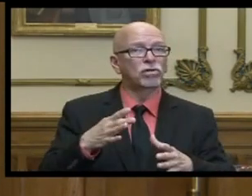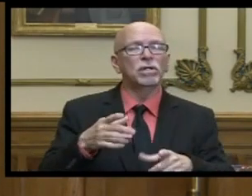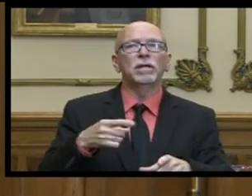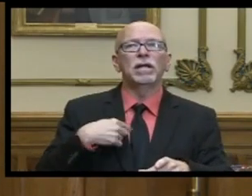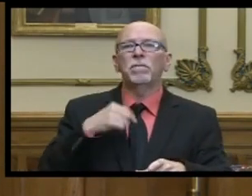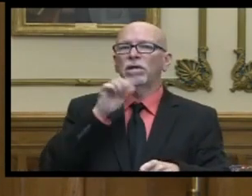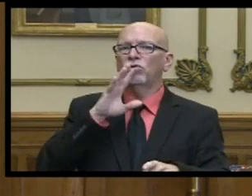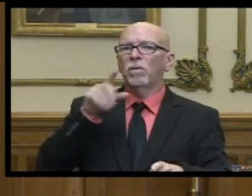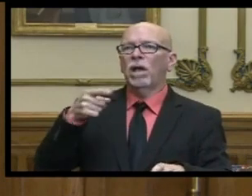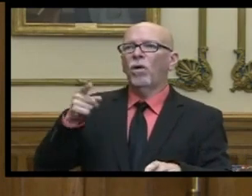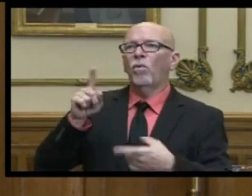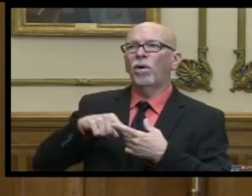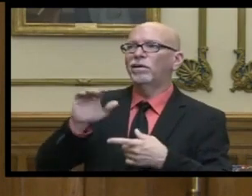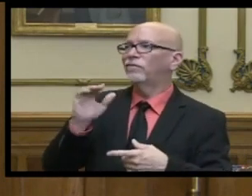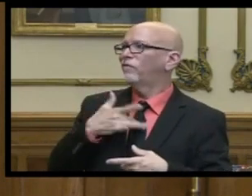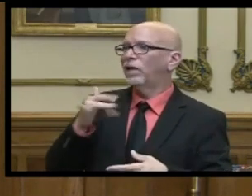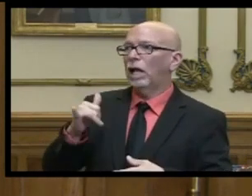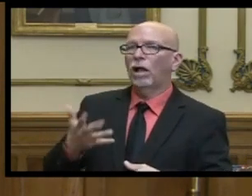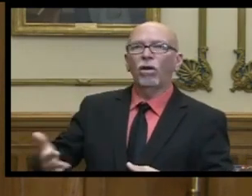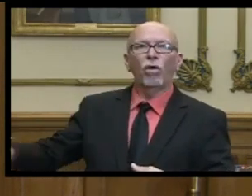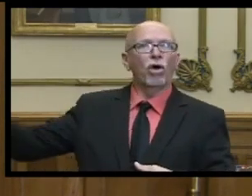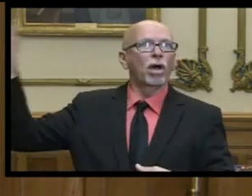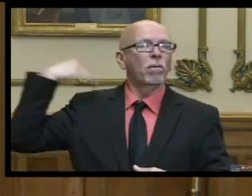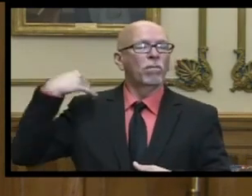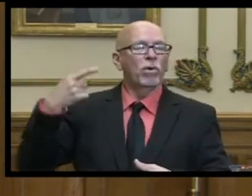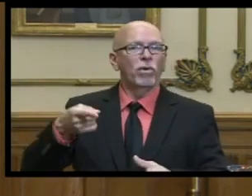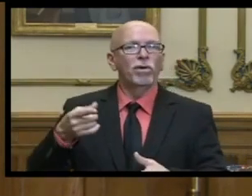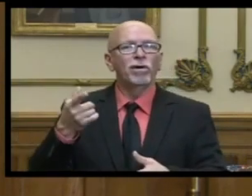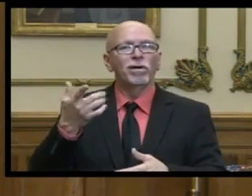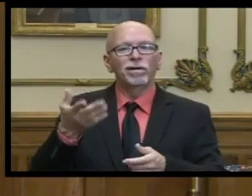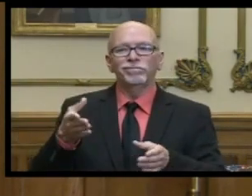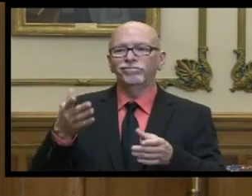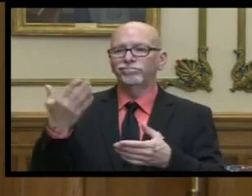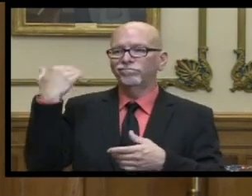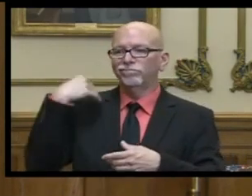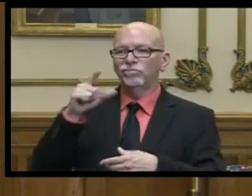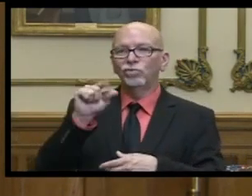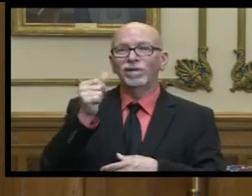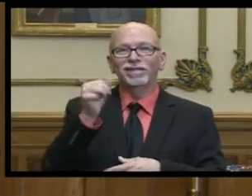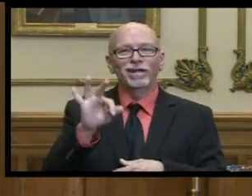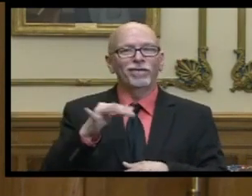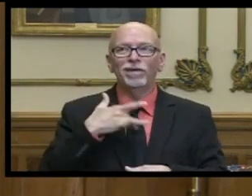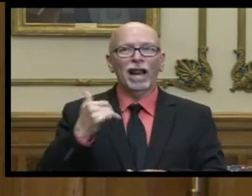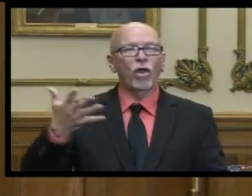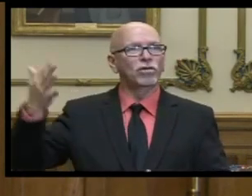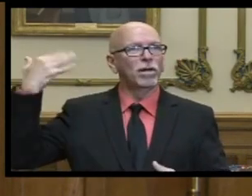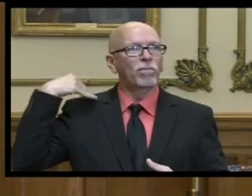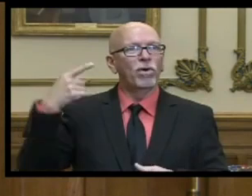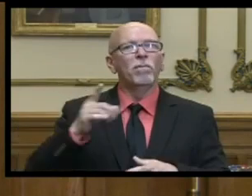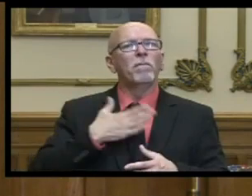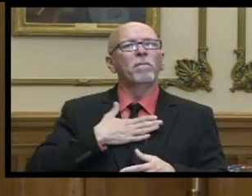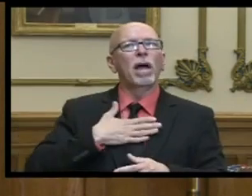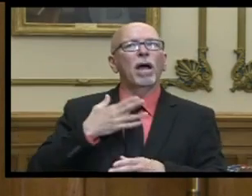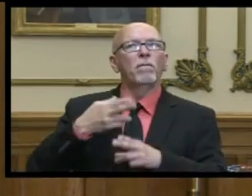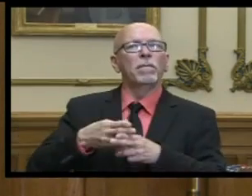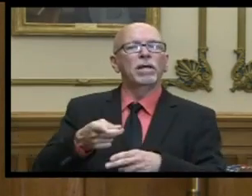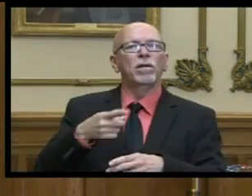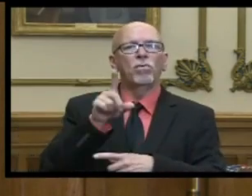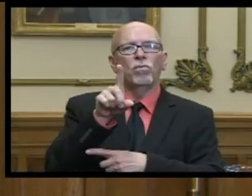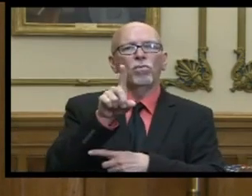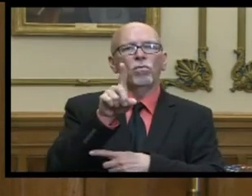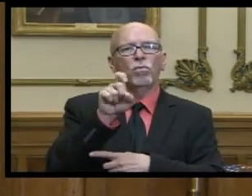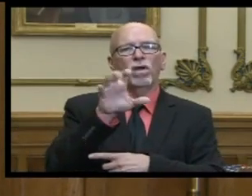uh what seems like a decade ago uh at the at the close of the books in 2019 uh my reference was to